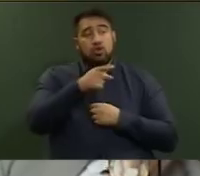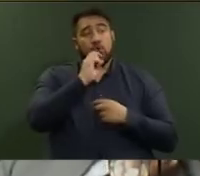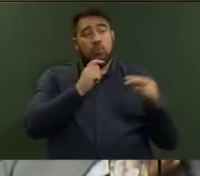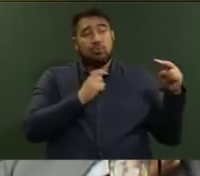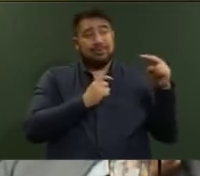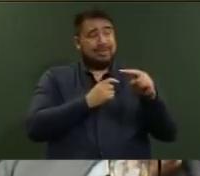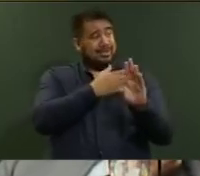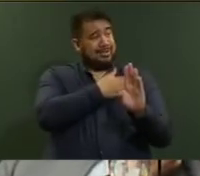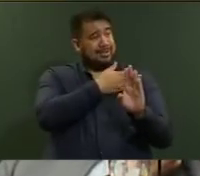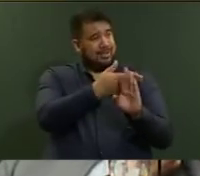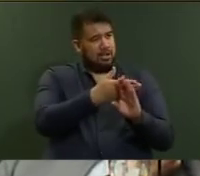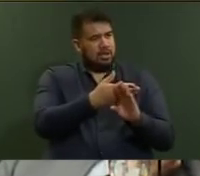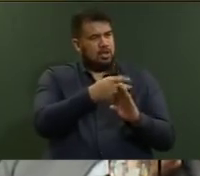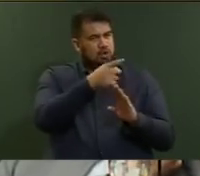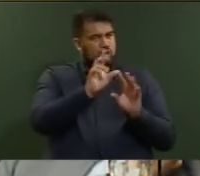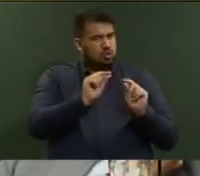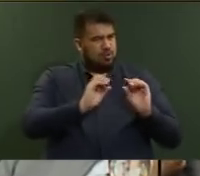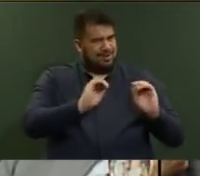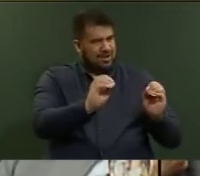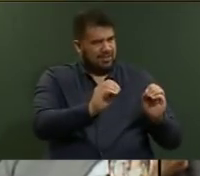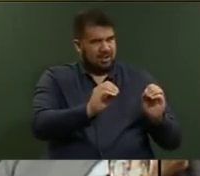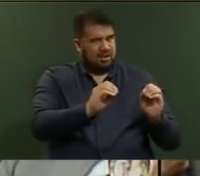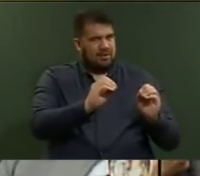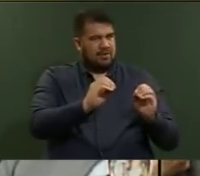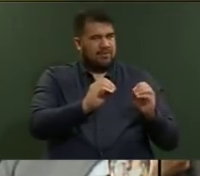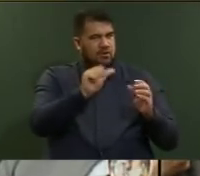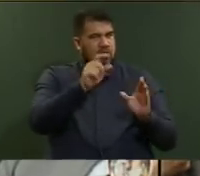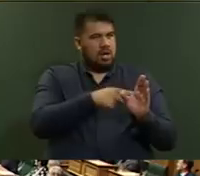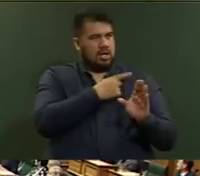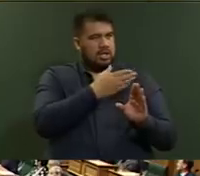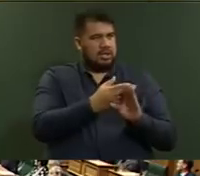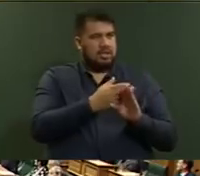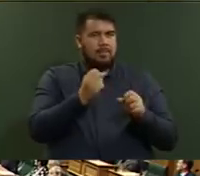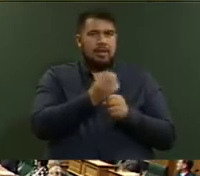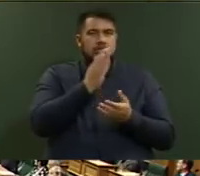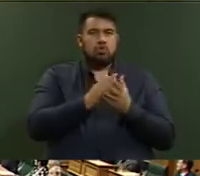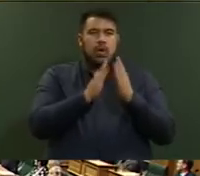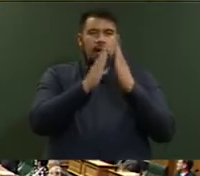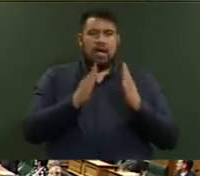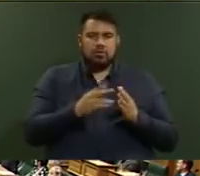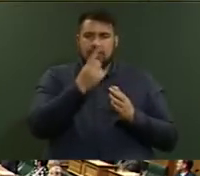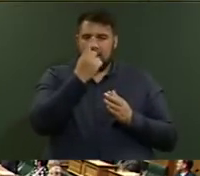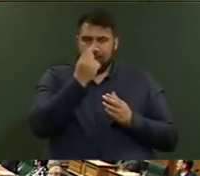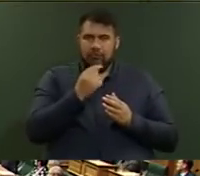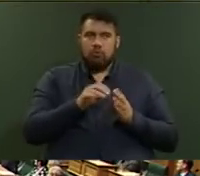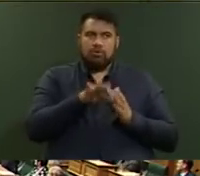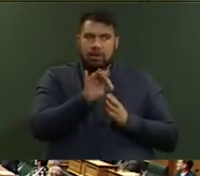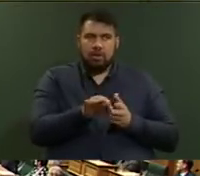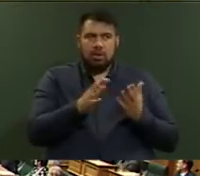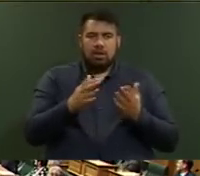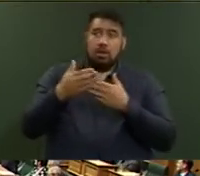unaffordable and did nothing, we will focus on making sure that we… Mr Order, Order, I think we have had that. Mr